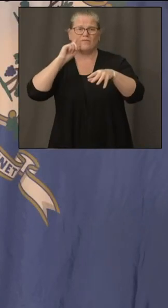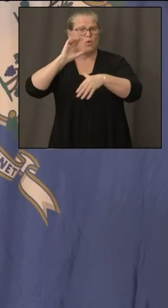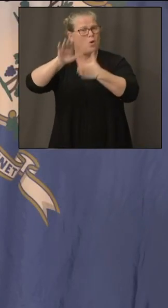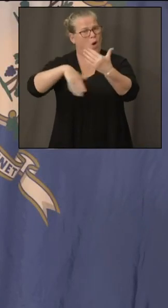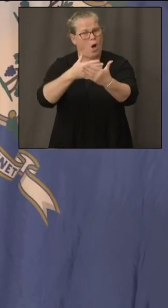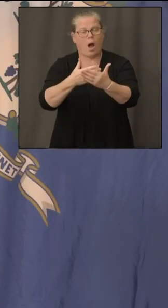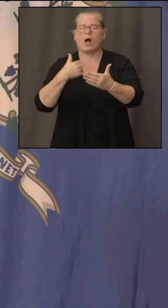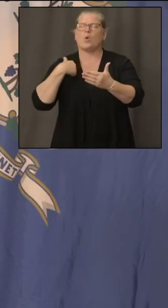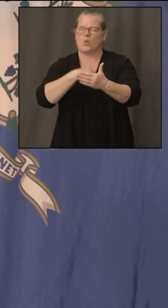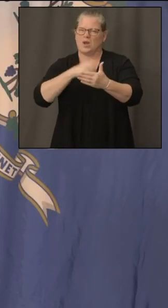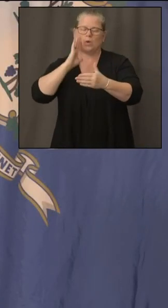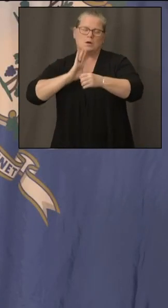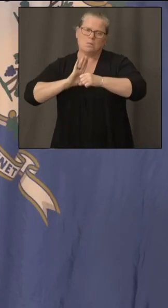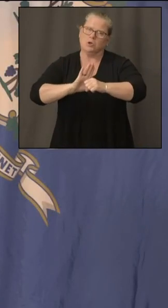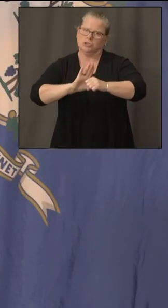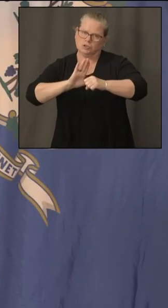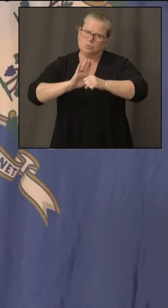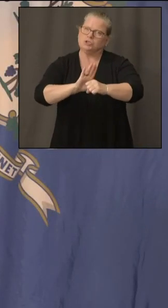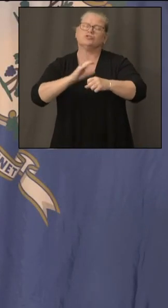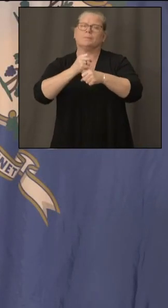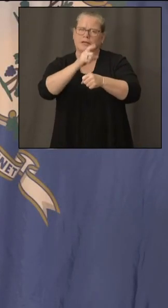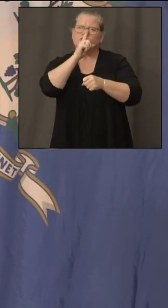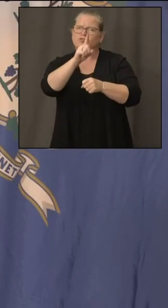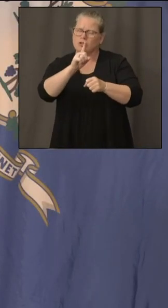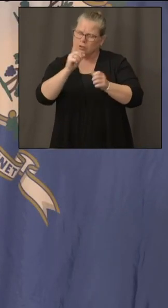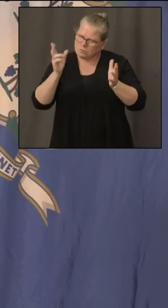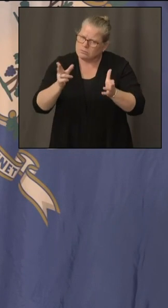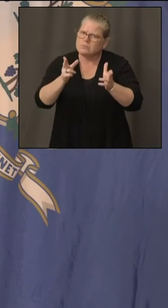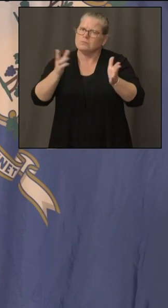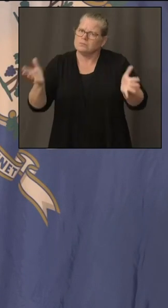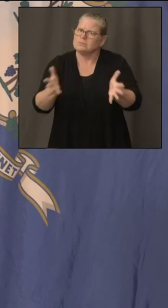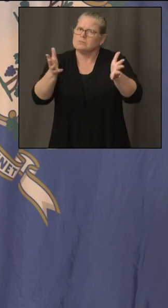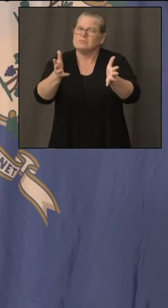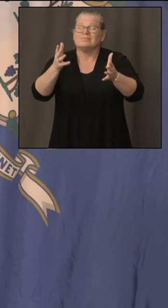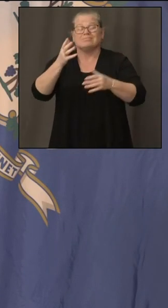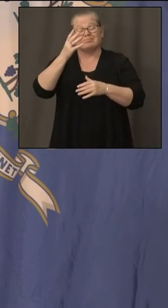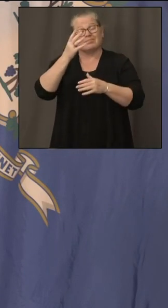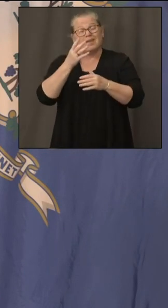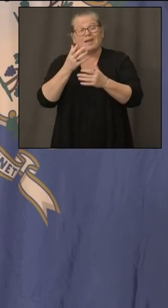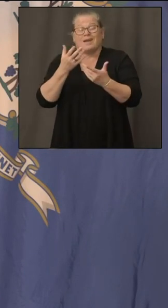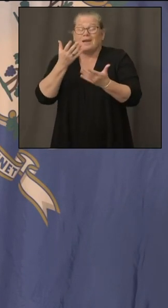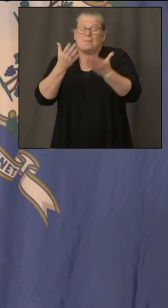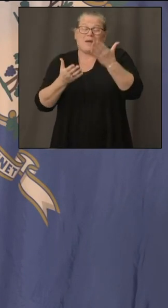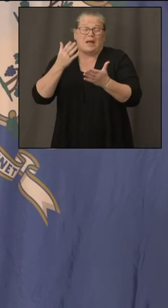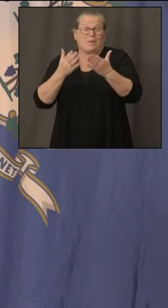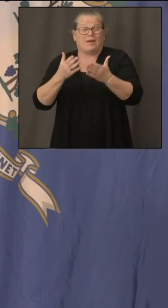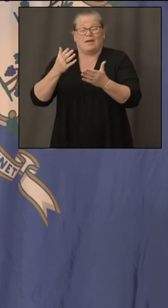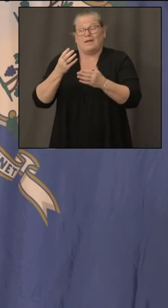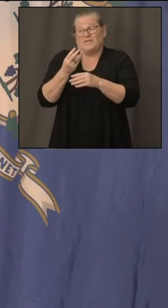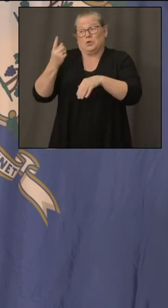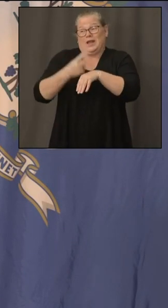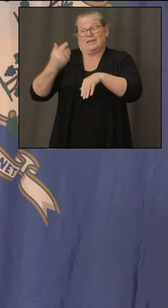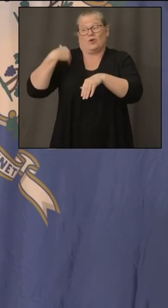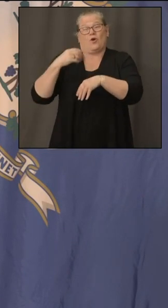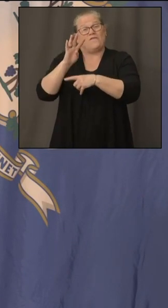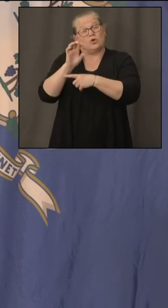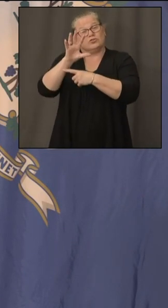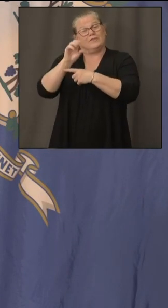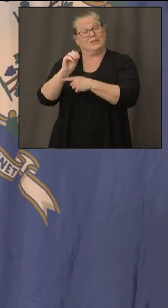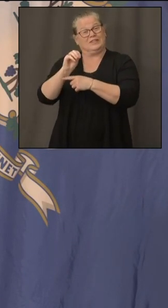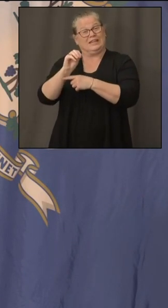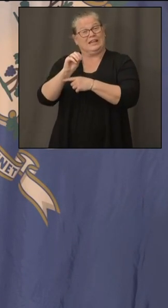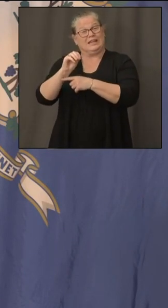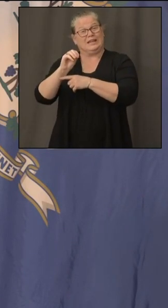done i can tell you that every source um you know maybe only had 450 line crews a few days ago they'll have over